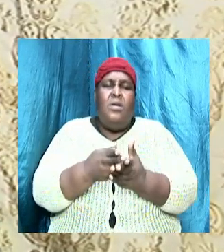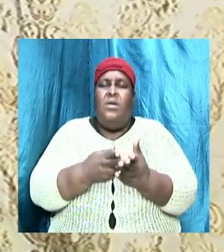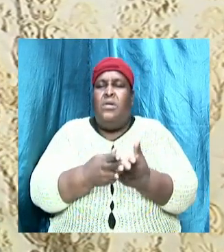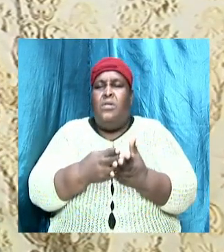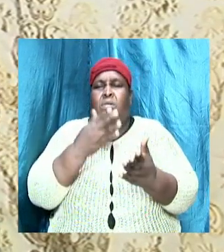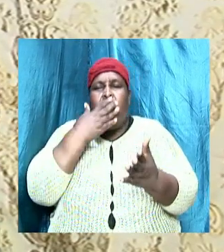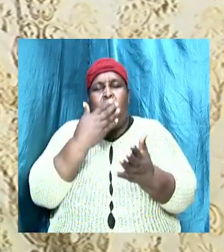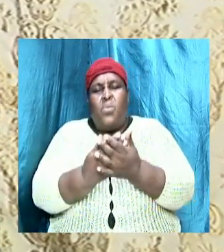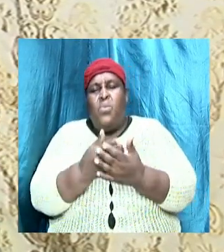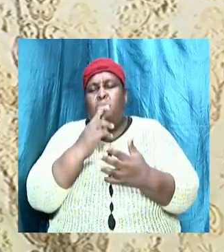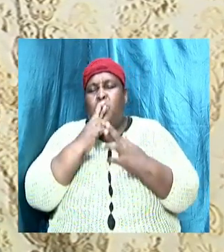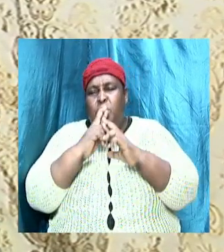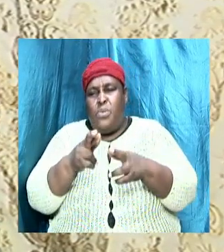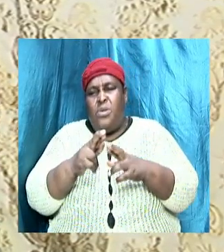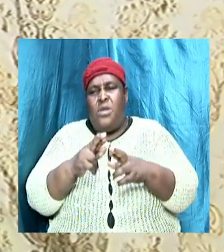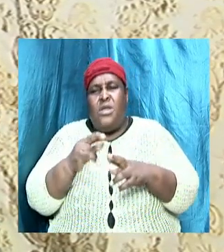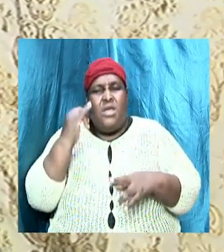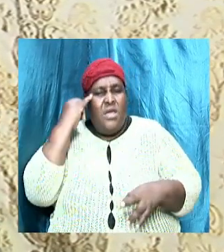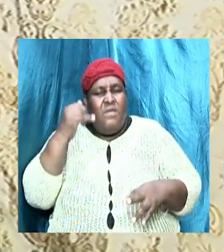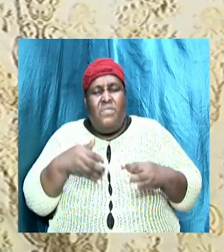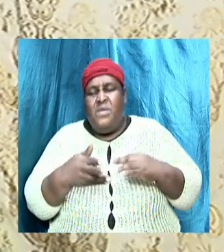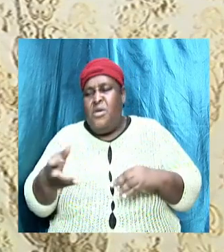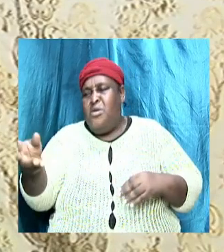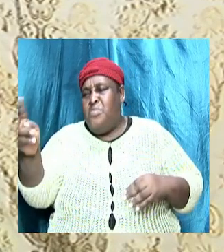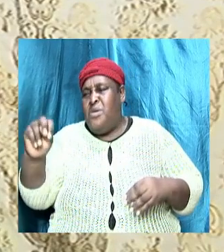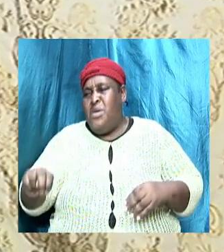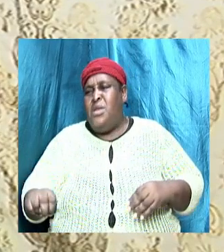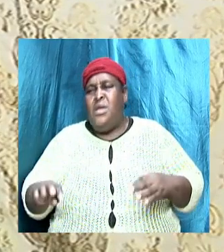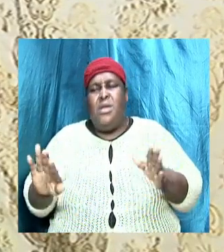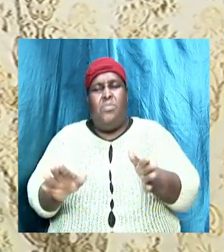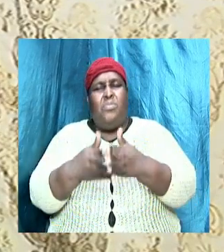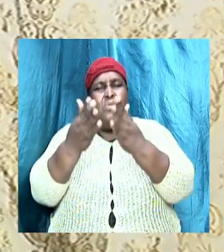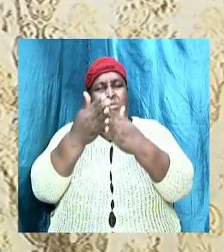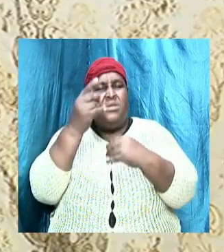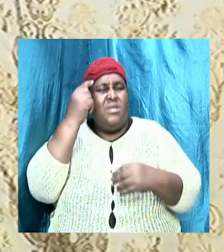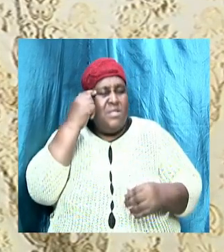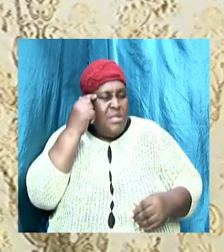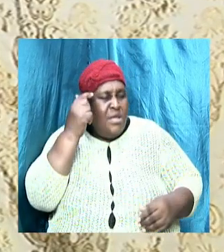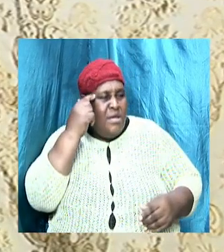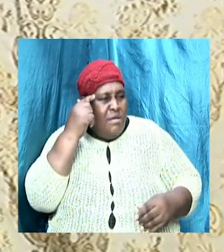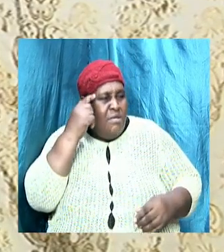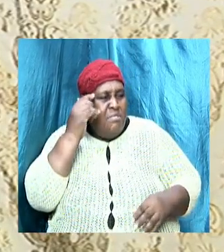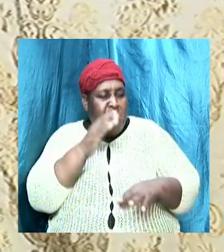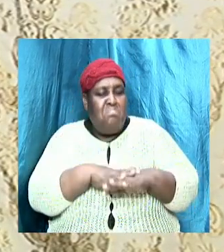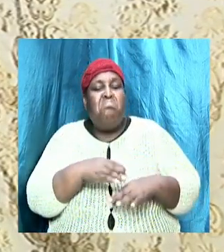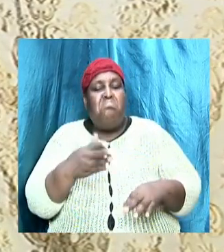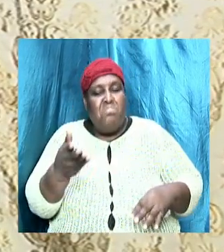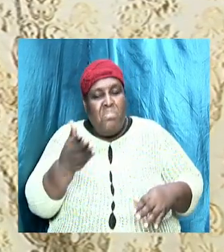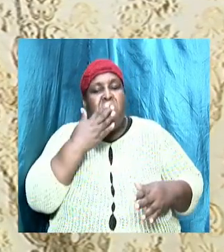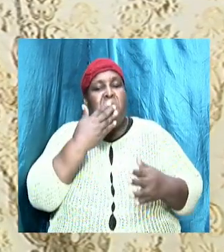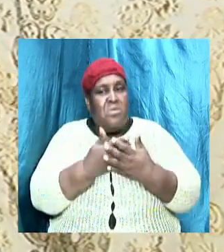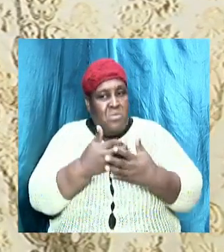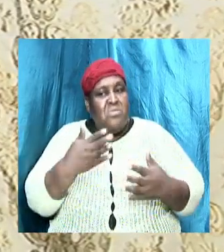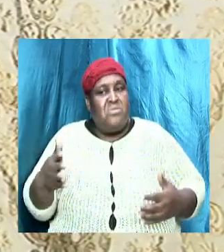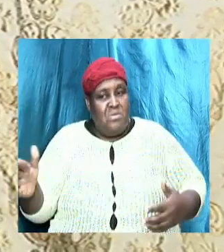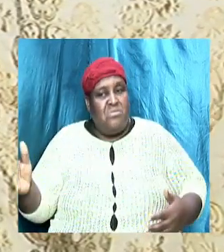good report, if there be any virtue, if there be any praise, think on these things.